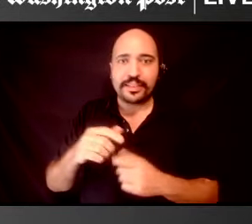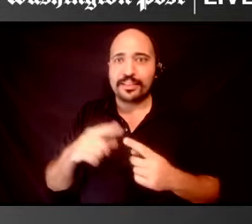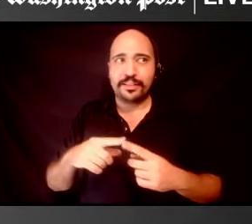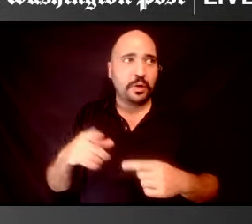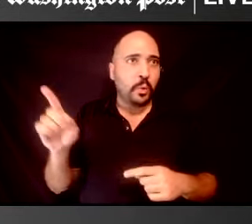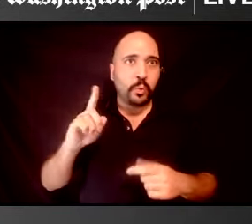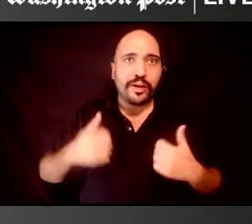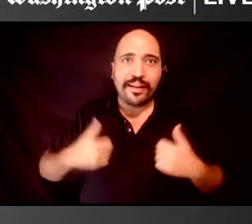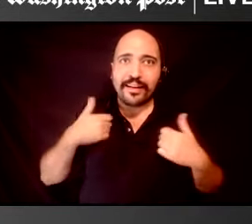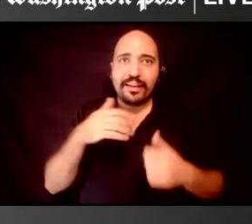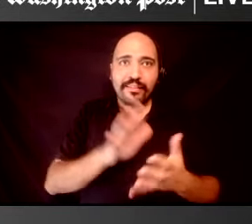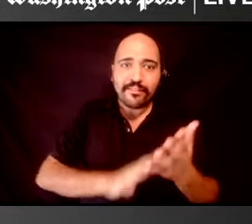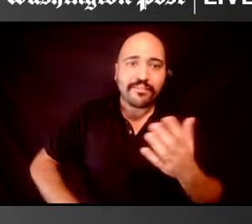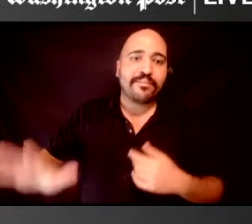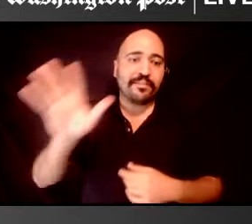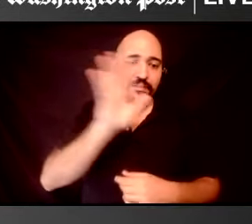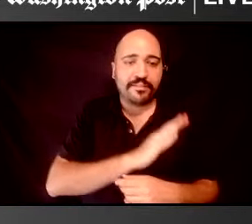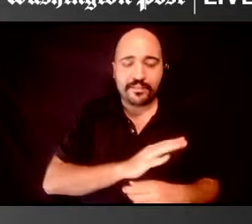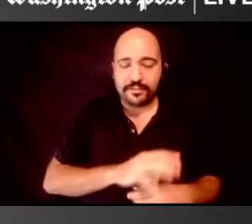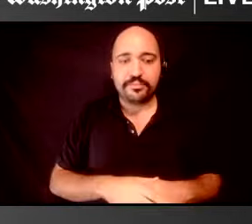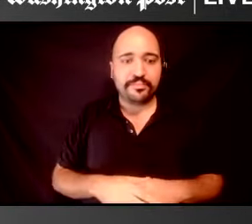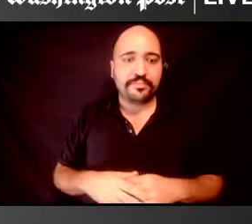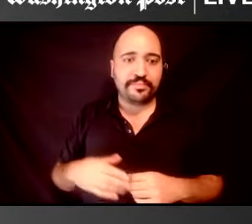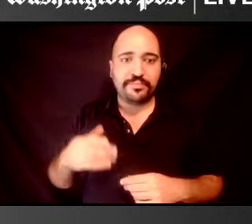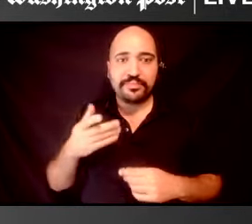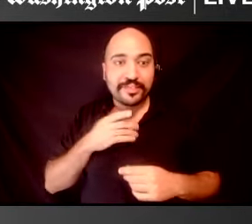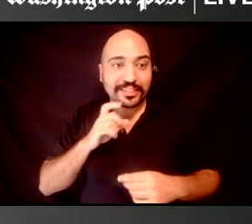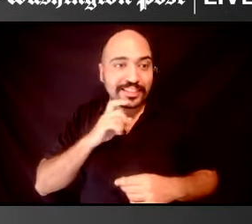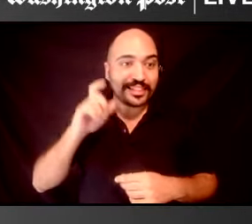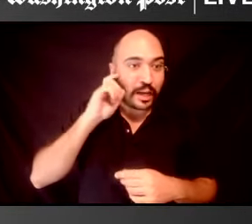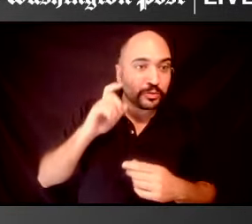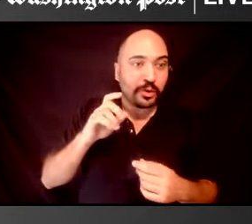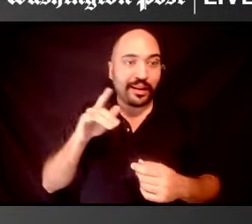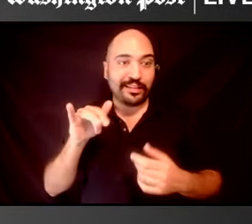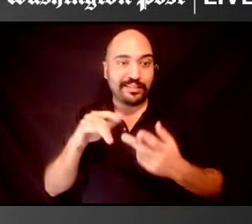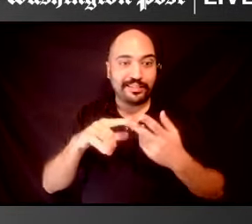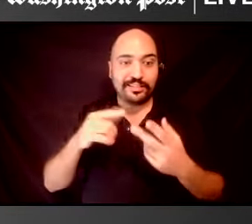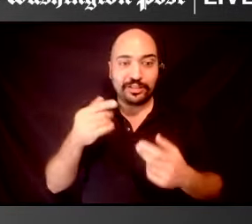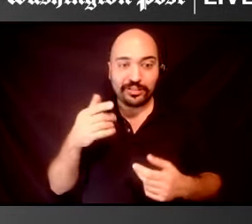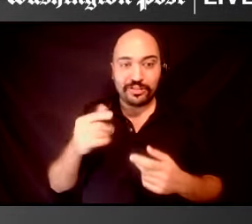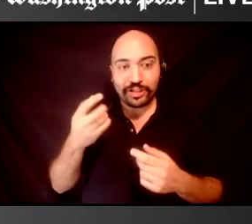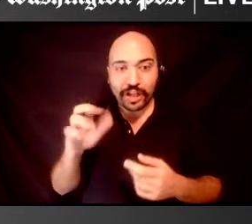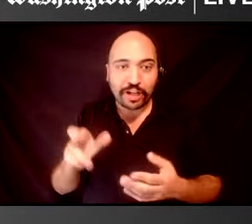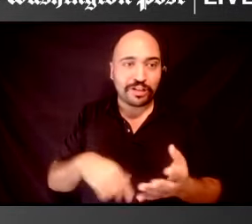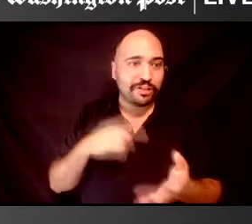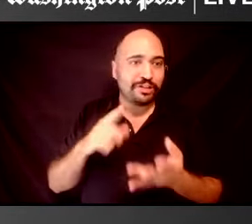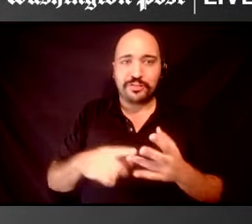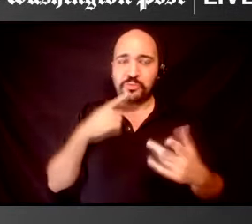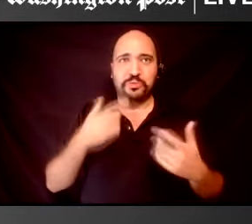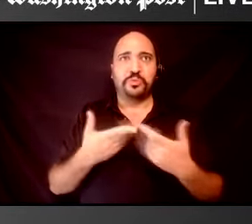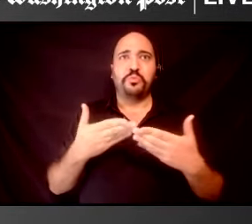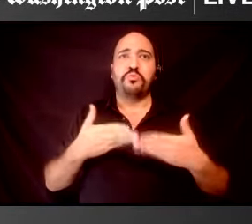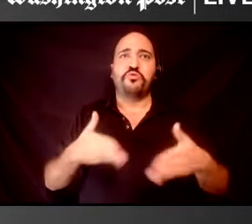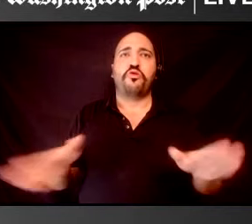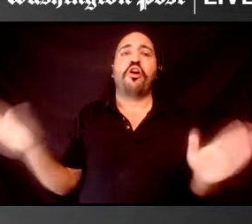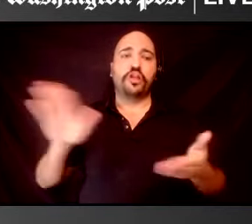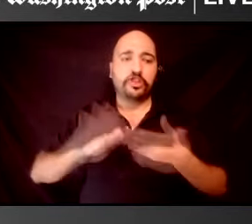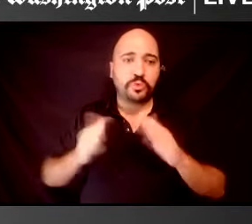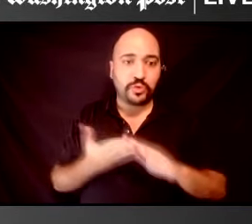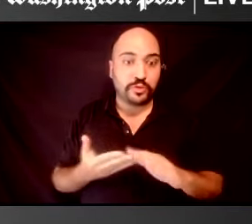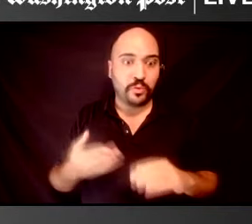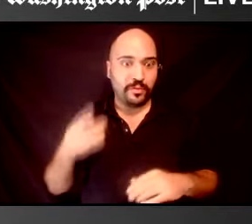locations, sexualities, genders. You know, we're a broad community. And so for me,